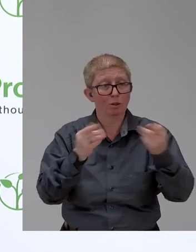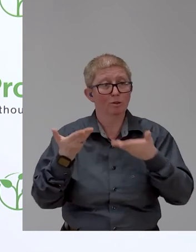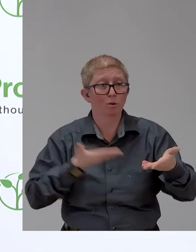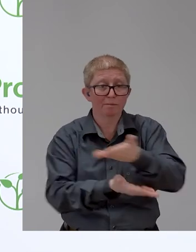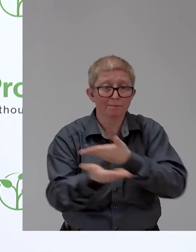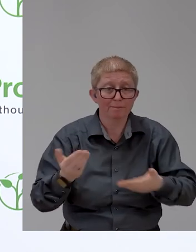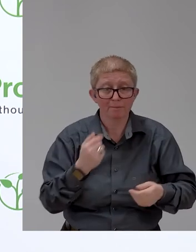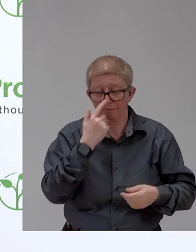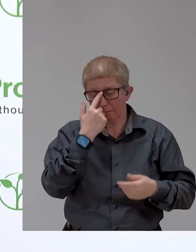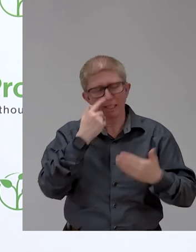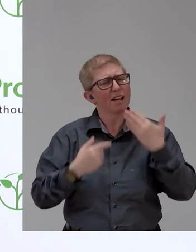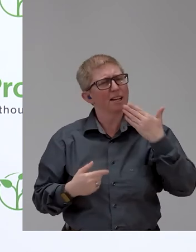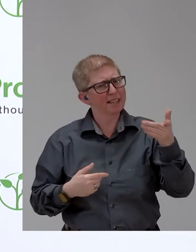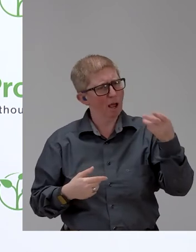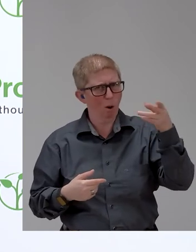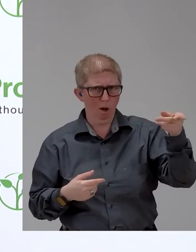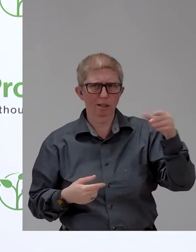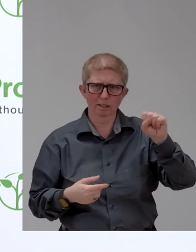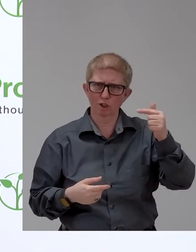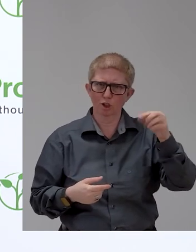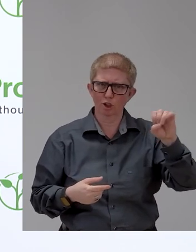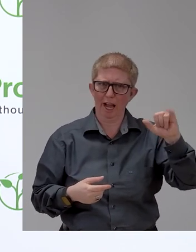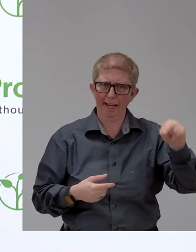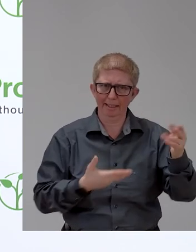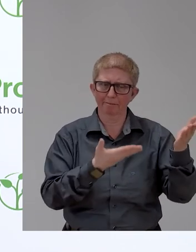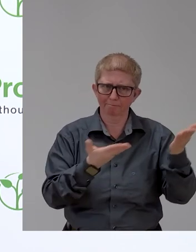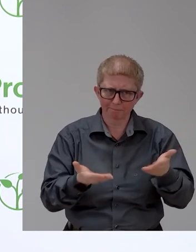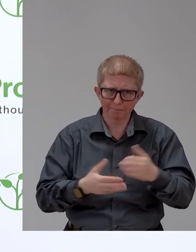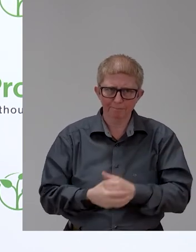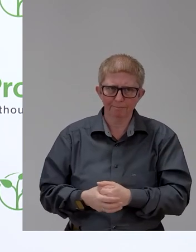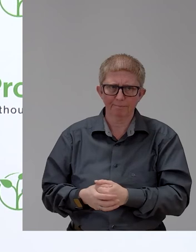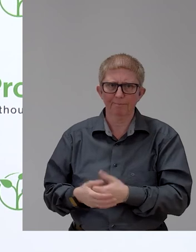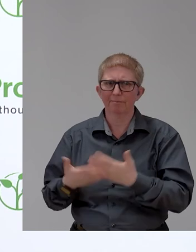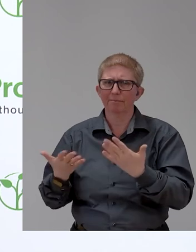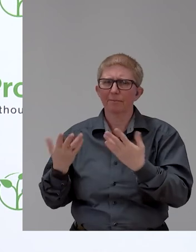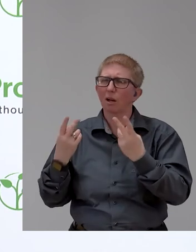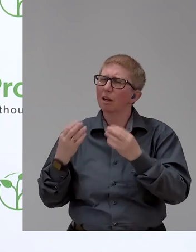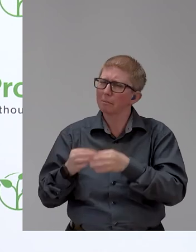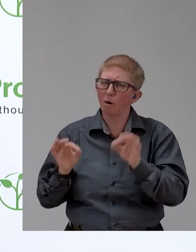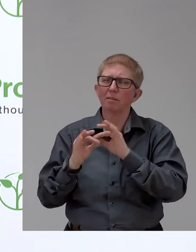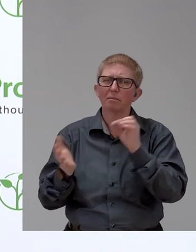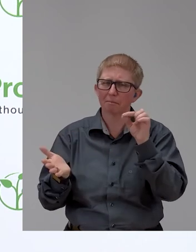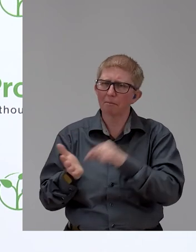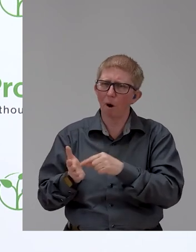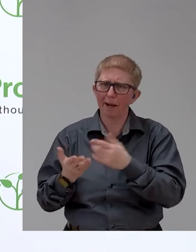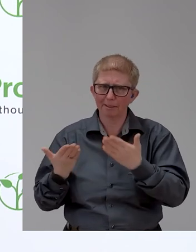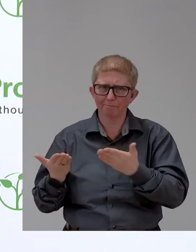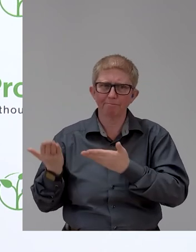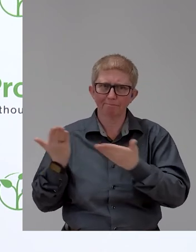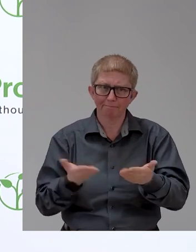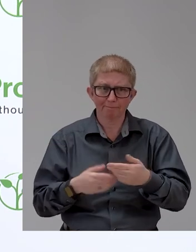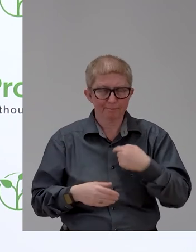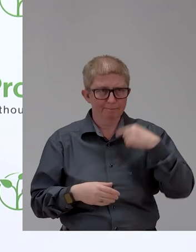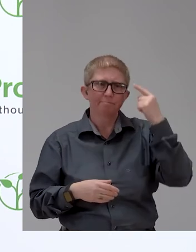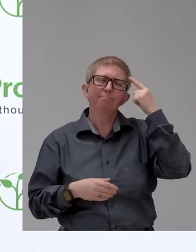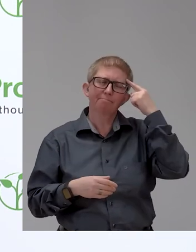as always, and also for defining the tipping point. think it will be a major food of thought for many of us.